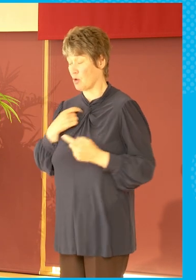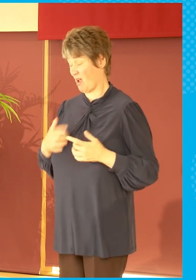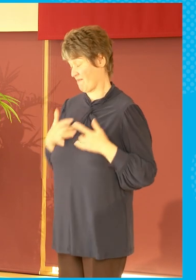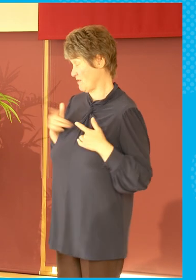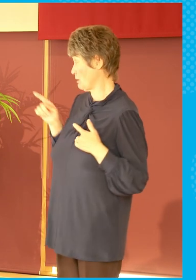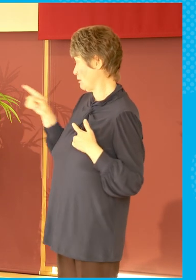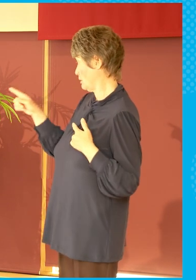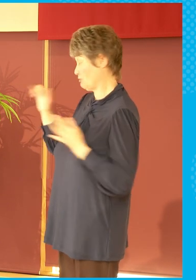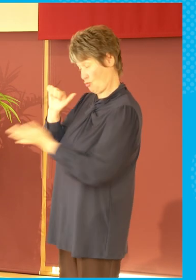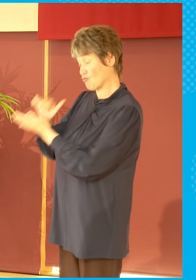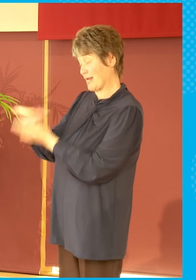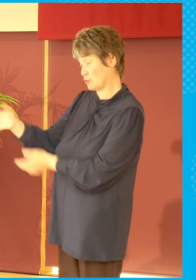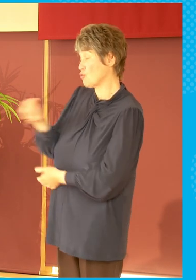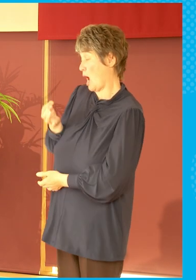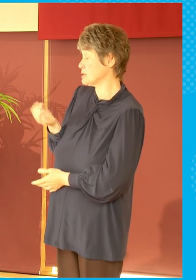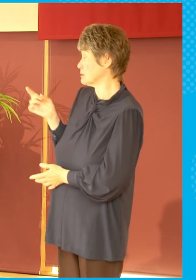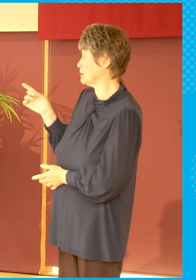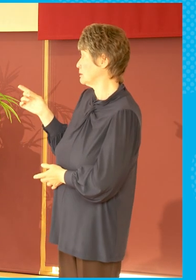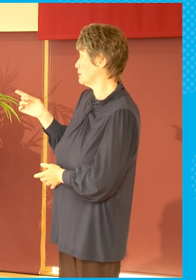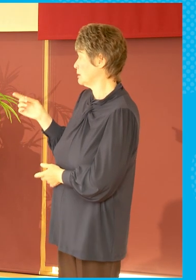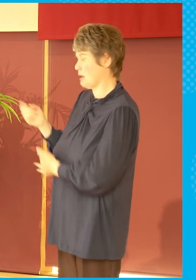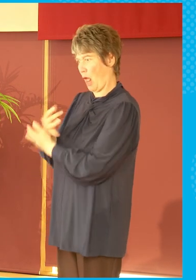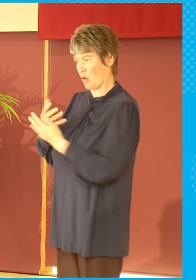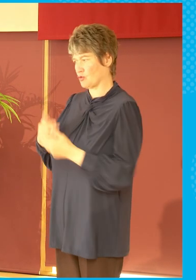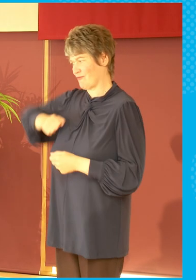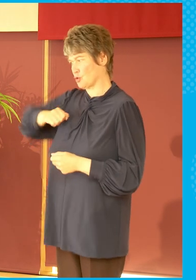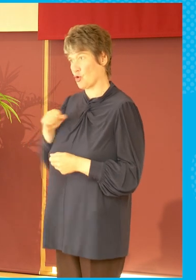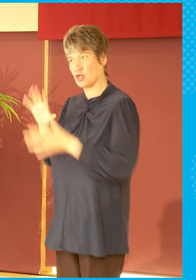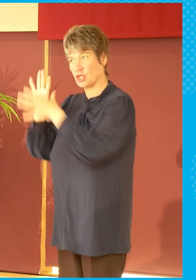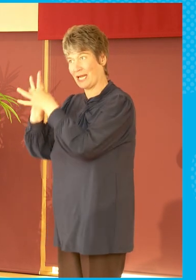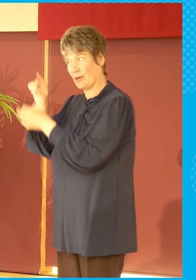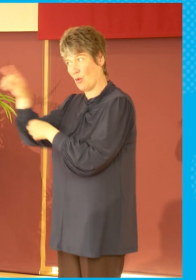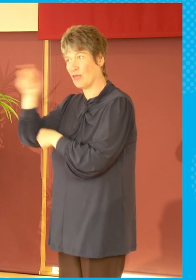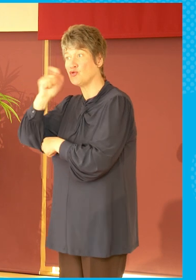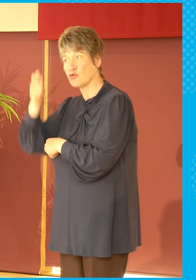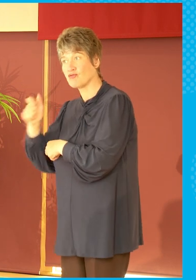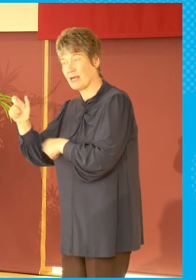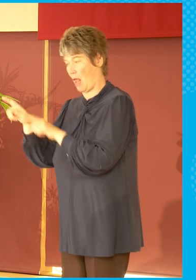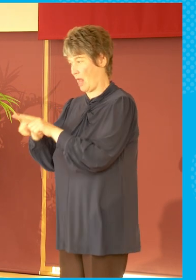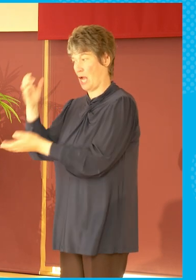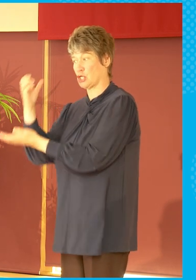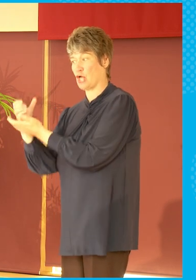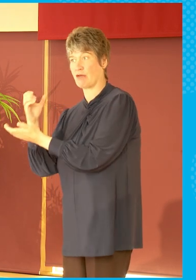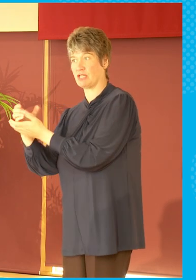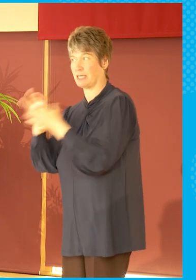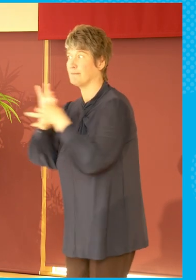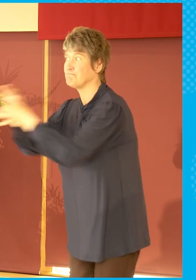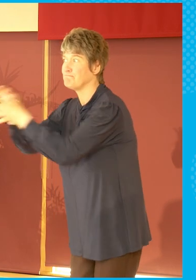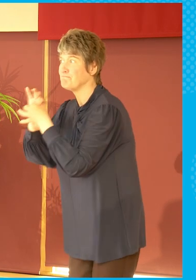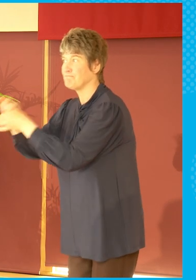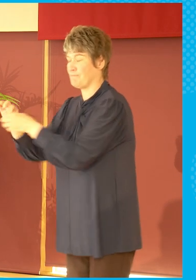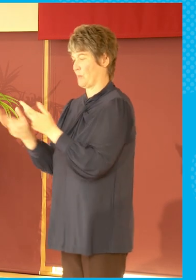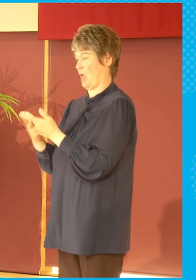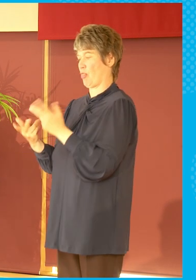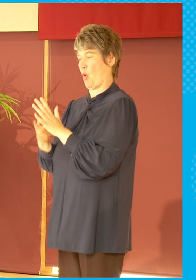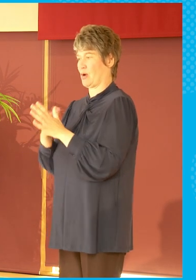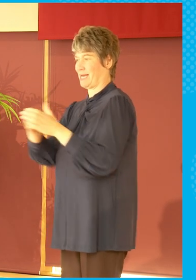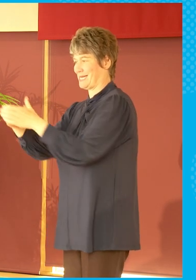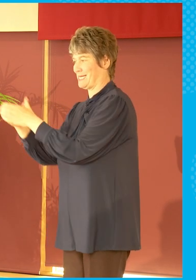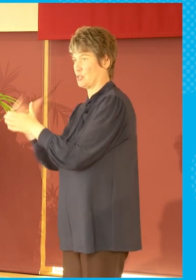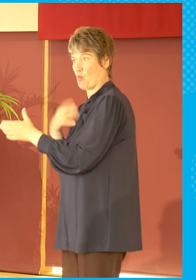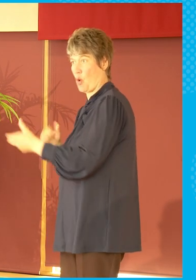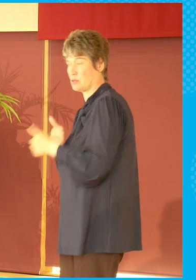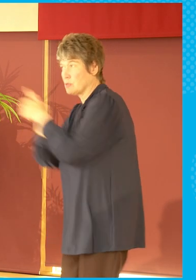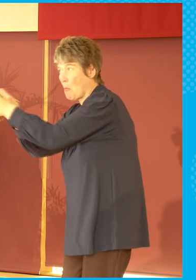And there's obviously been a lot of Scottish links with Ukraine in terms of how charities and other organisations have tried to support the Ukrainian